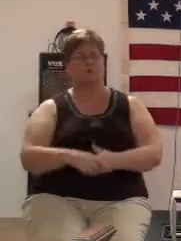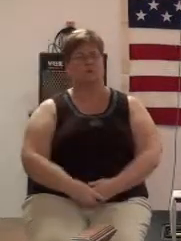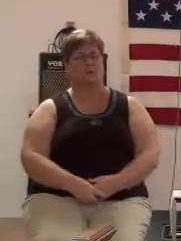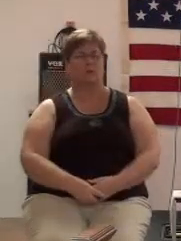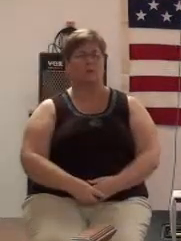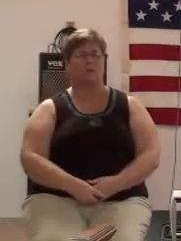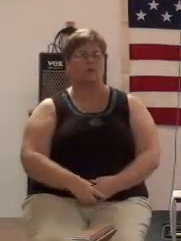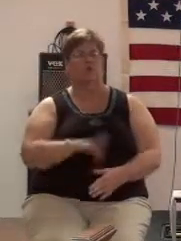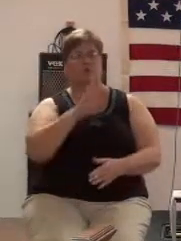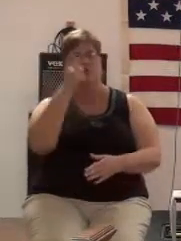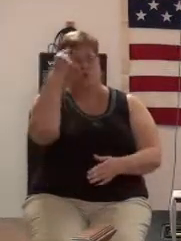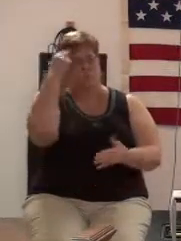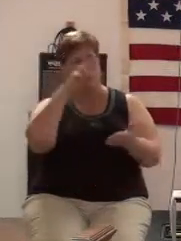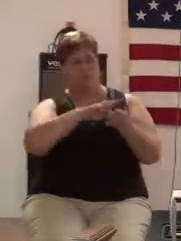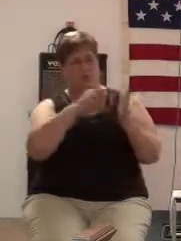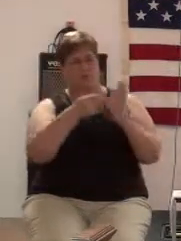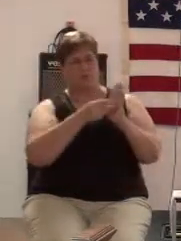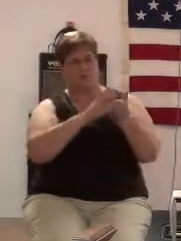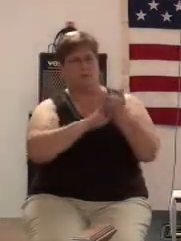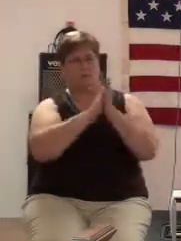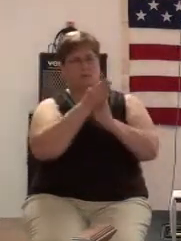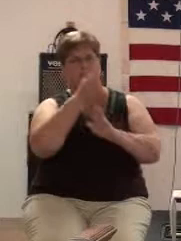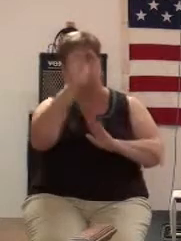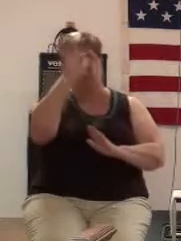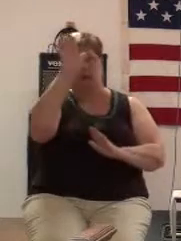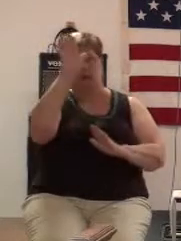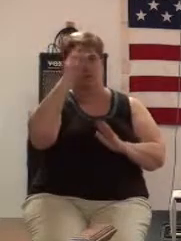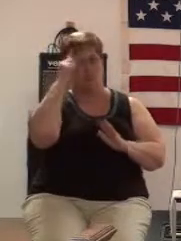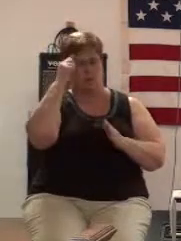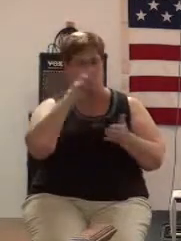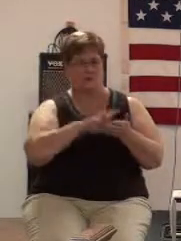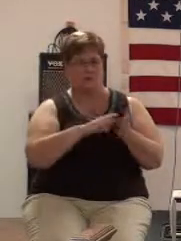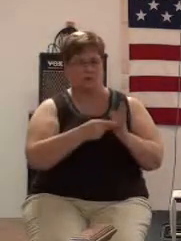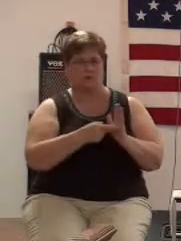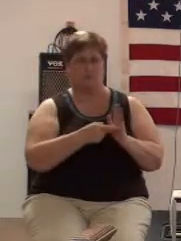Your purpose becomes His purpose.